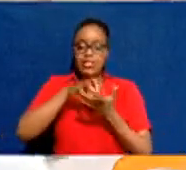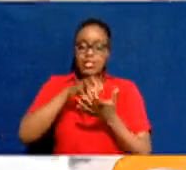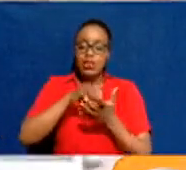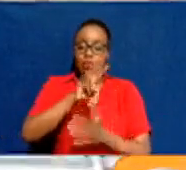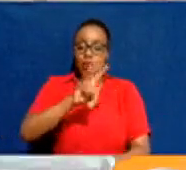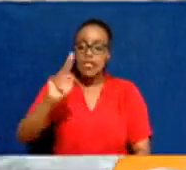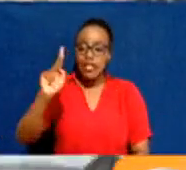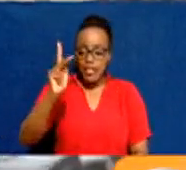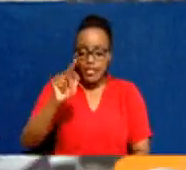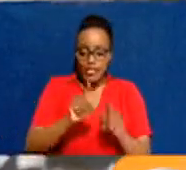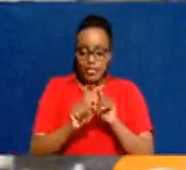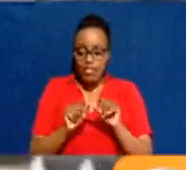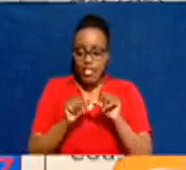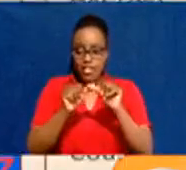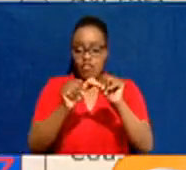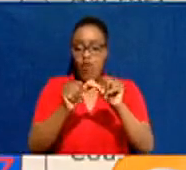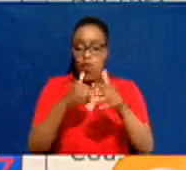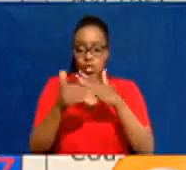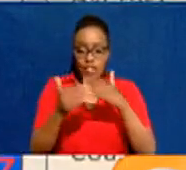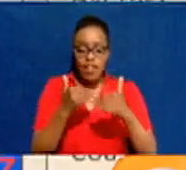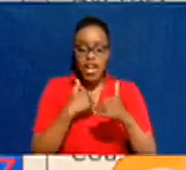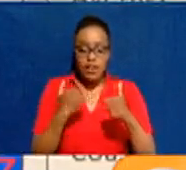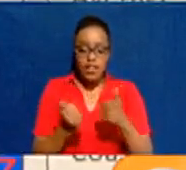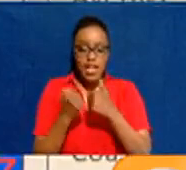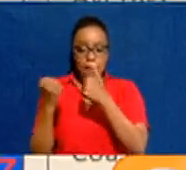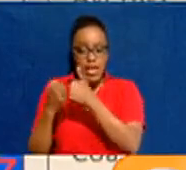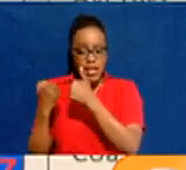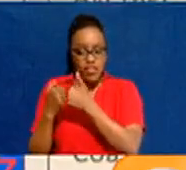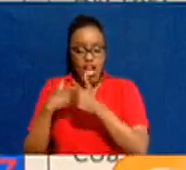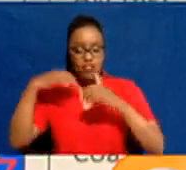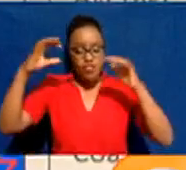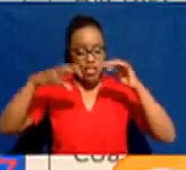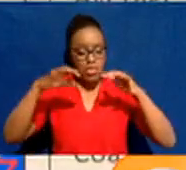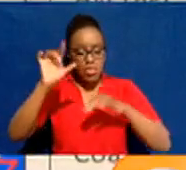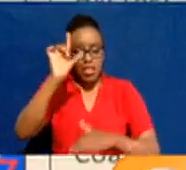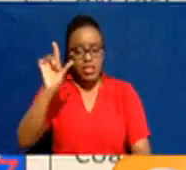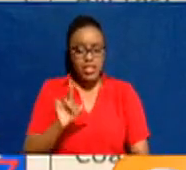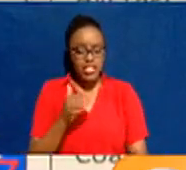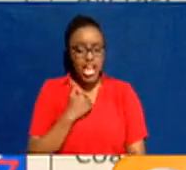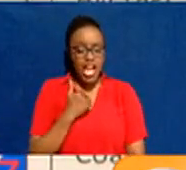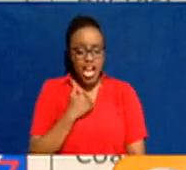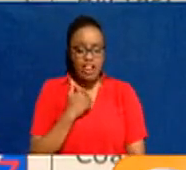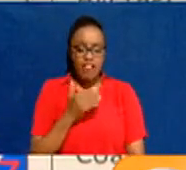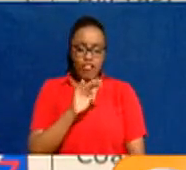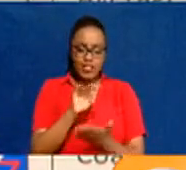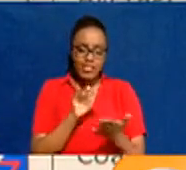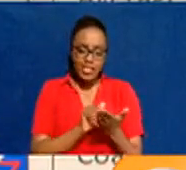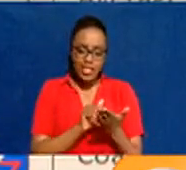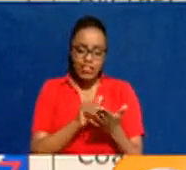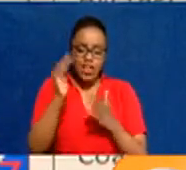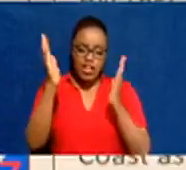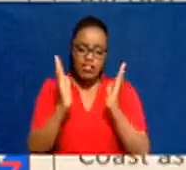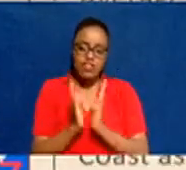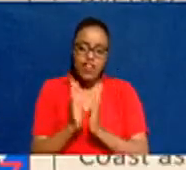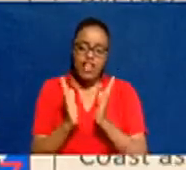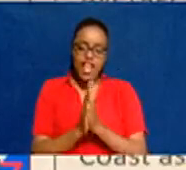Kenya, it is a continuation from what has been going on. There has been rainfall in these regions for Central Rift Valley